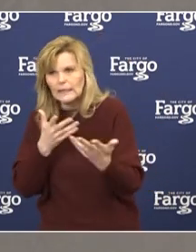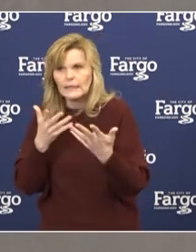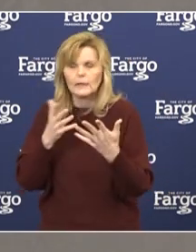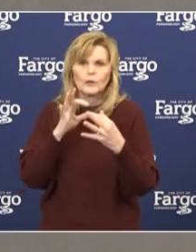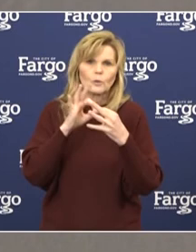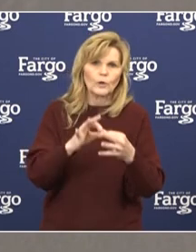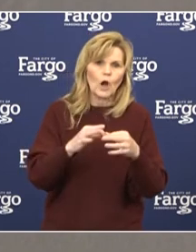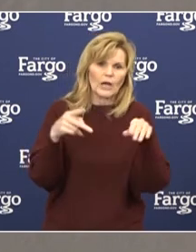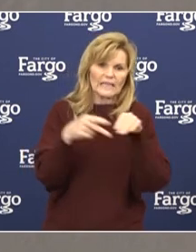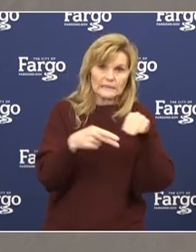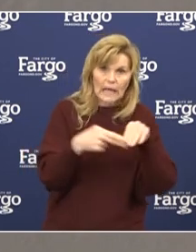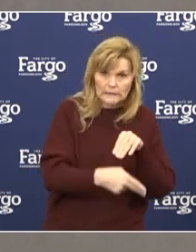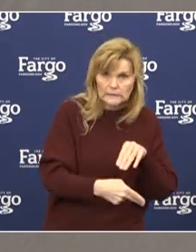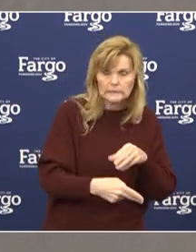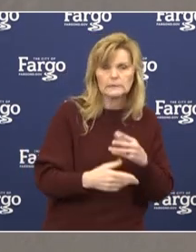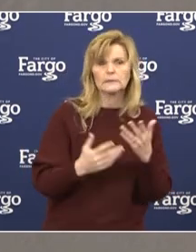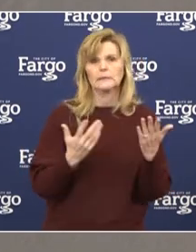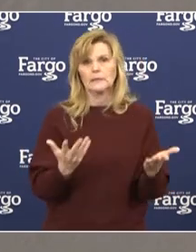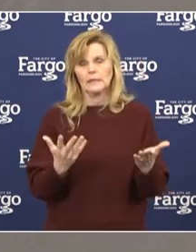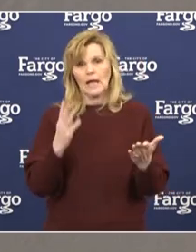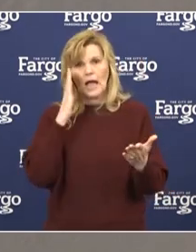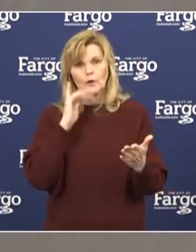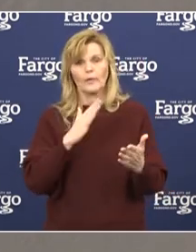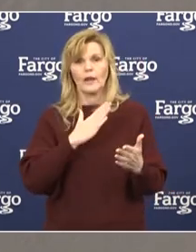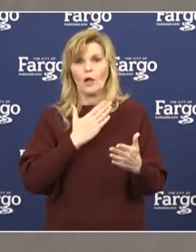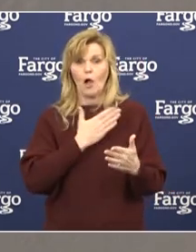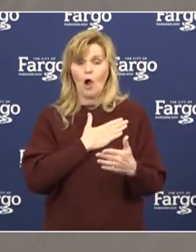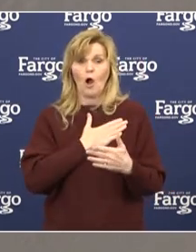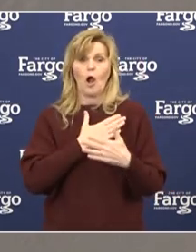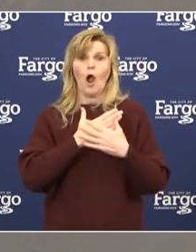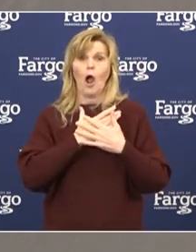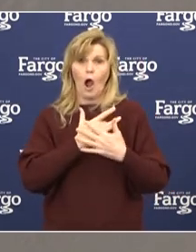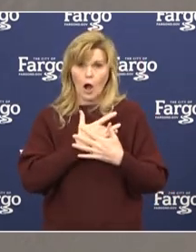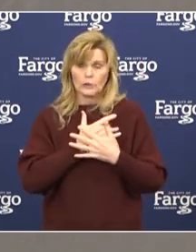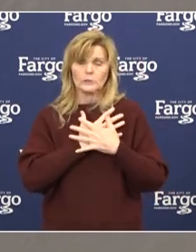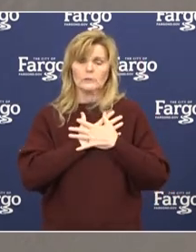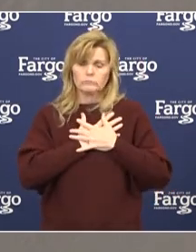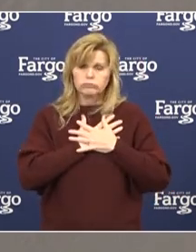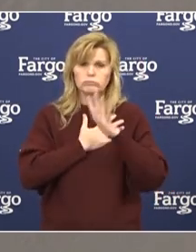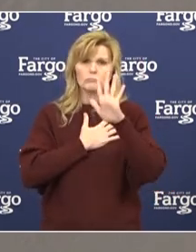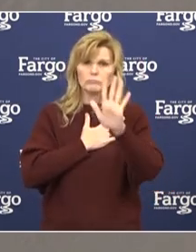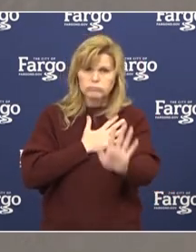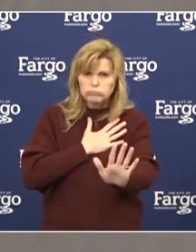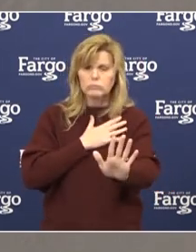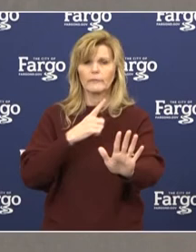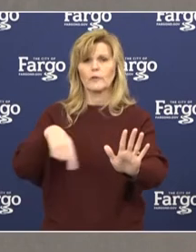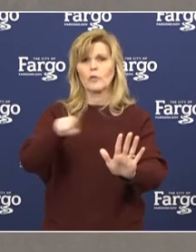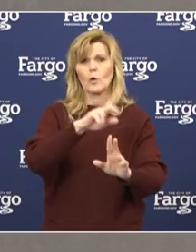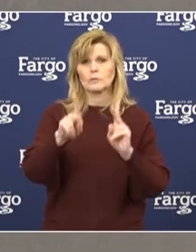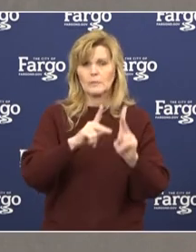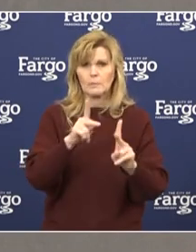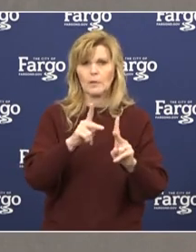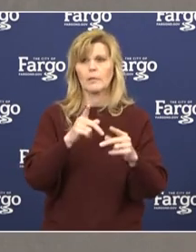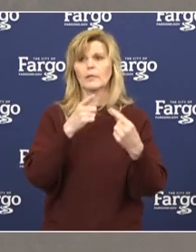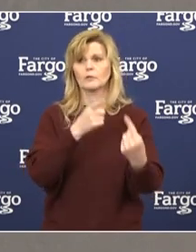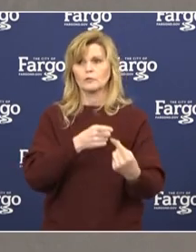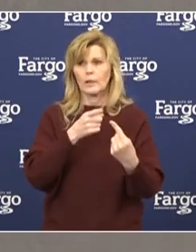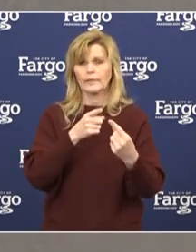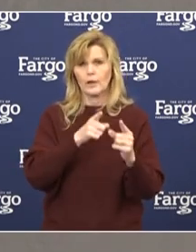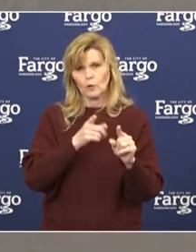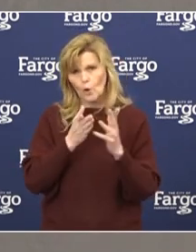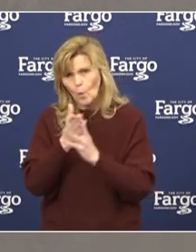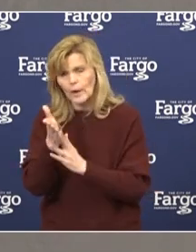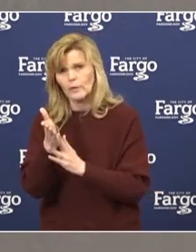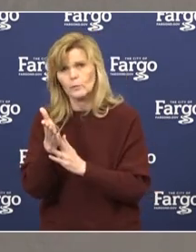cuts. I want you to know that our hearts are with the families and the MSUM community and the employees there who are going